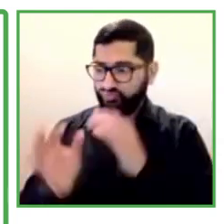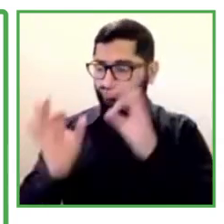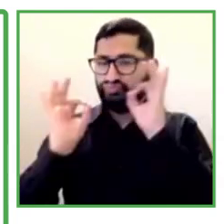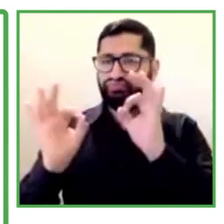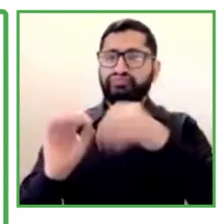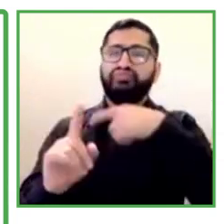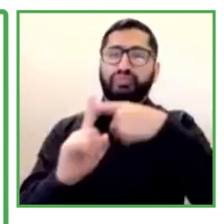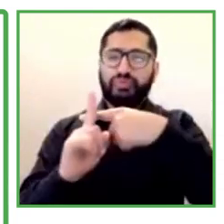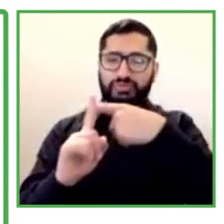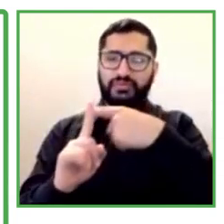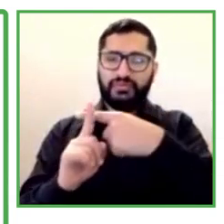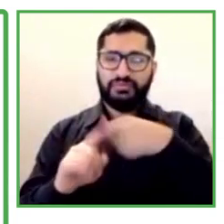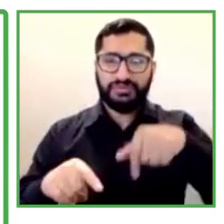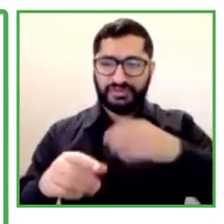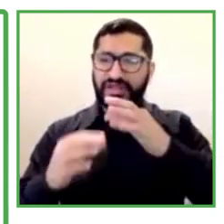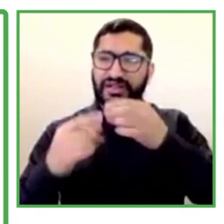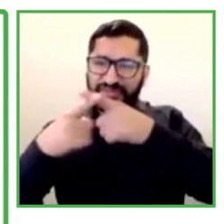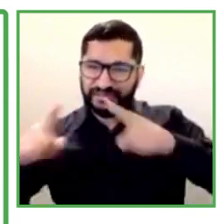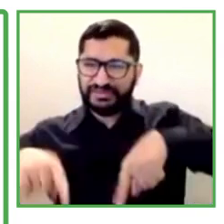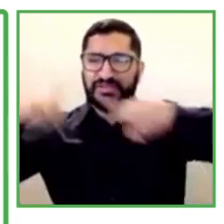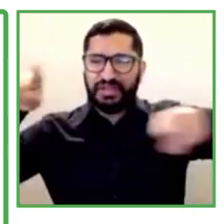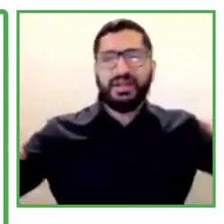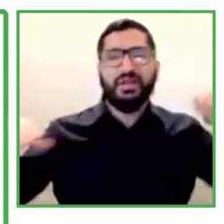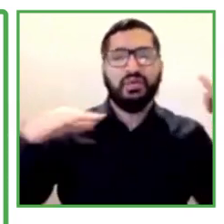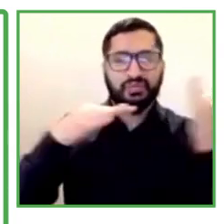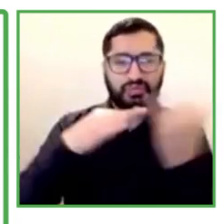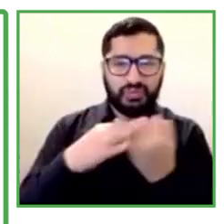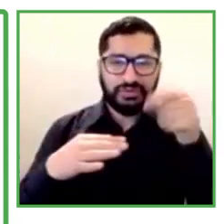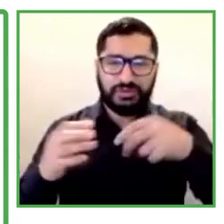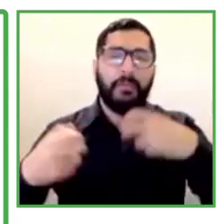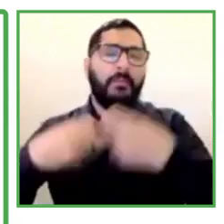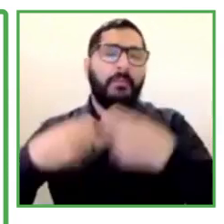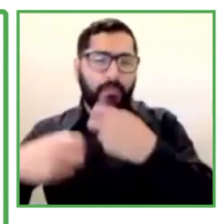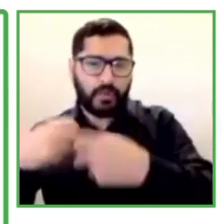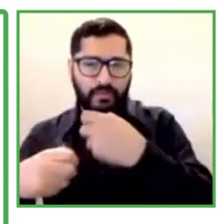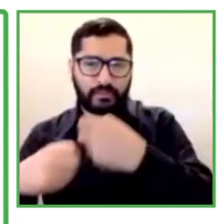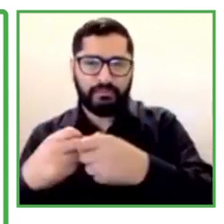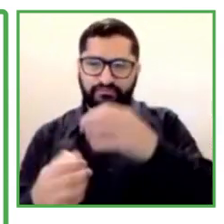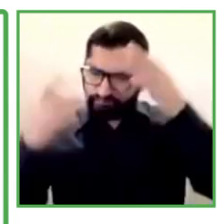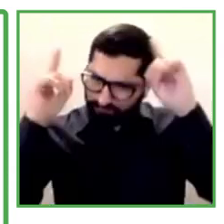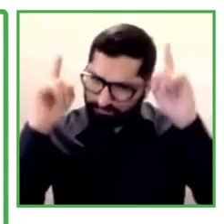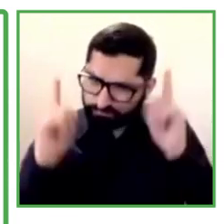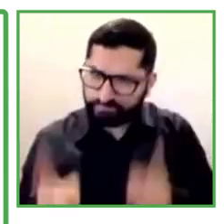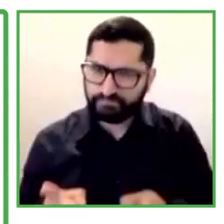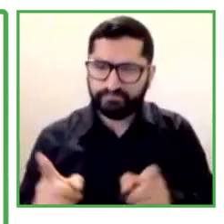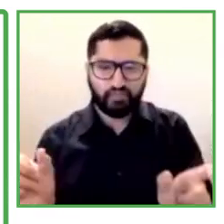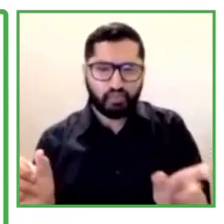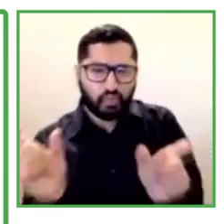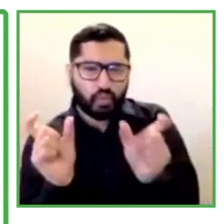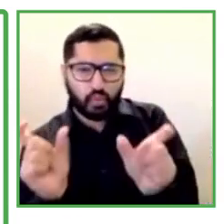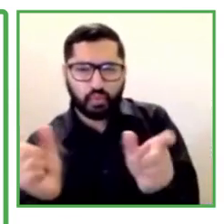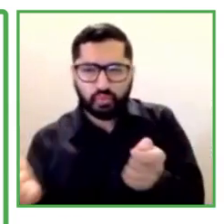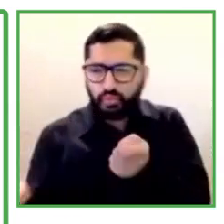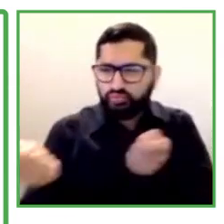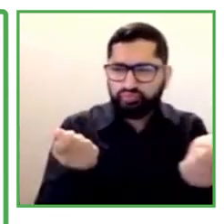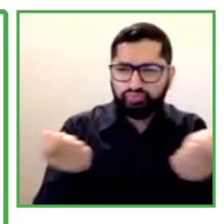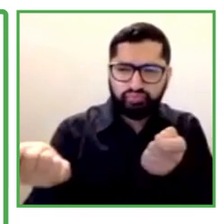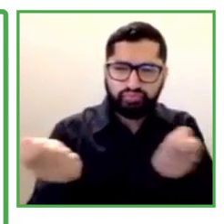be handled as an everyone's issue, instead of a corporate social